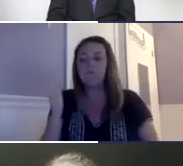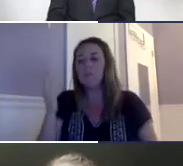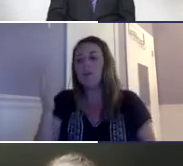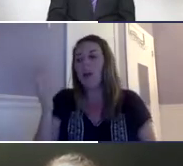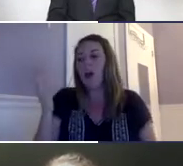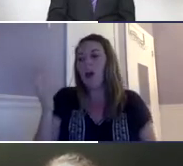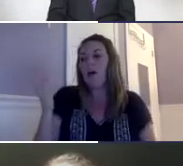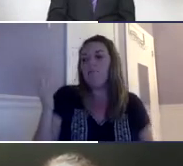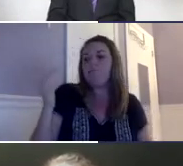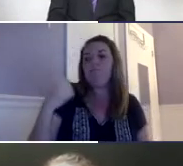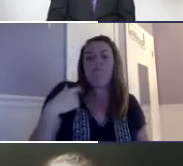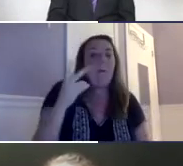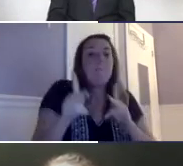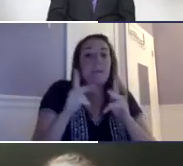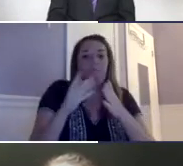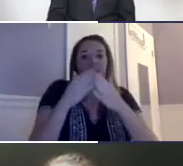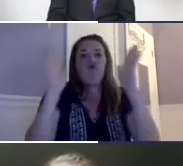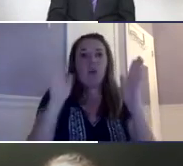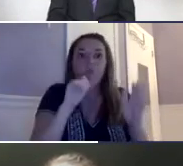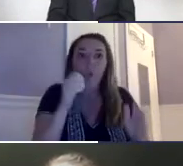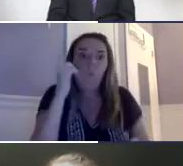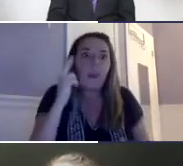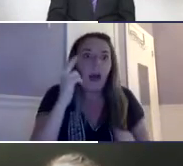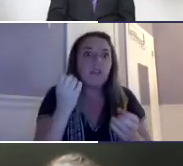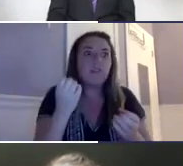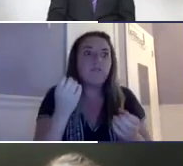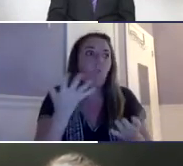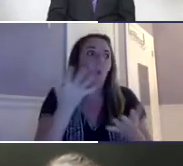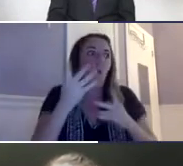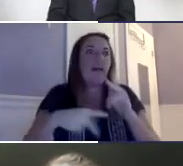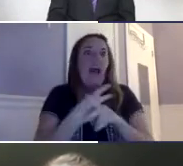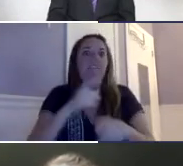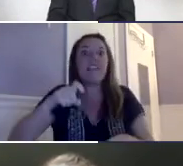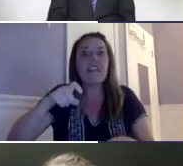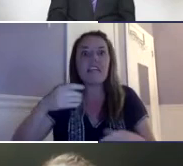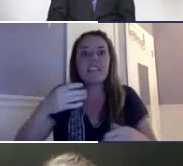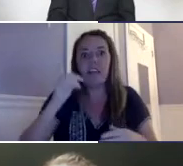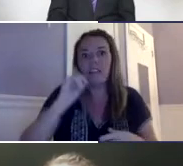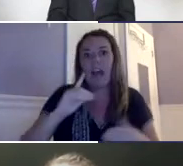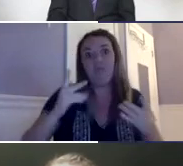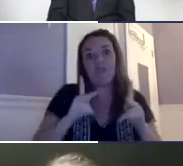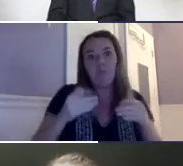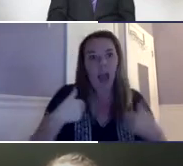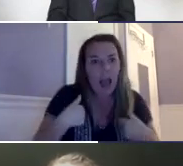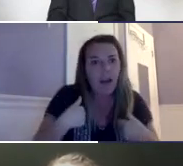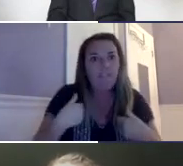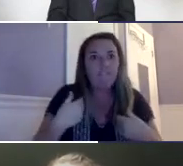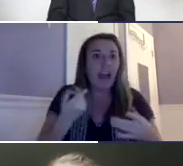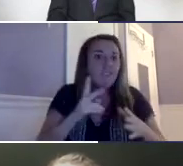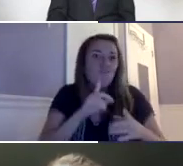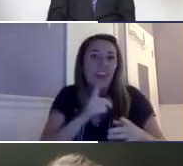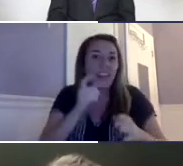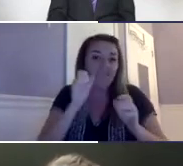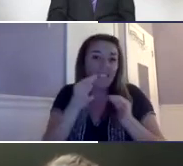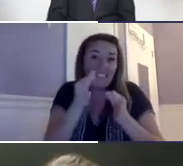deaf and hard of hearing clients and people in general, and people in general don't realize what kind of needs that deaf